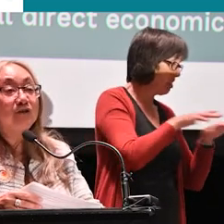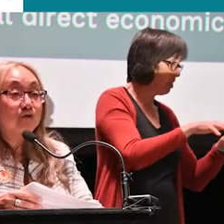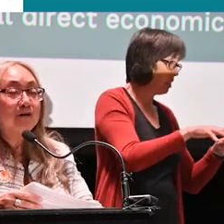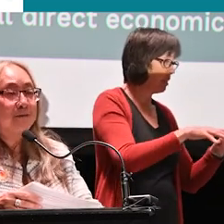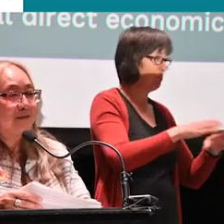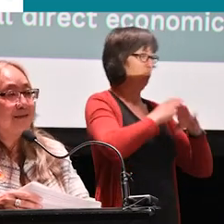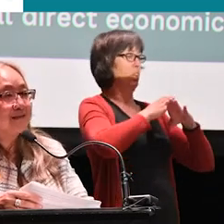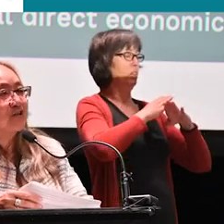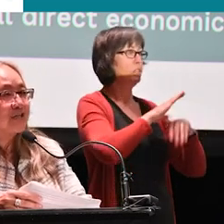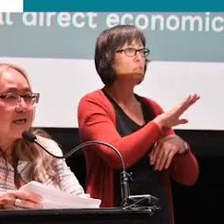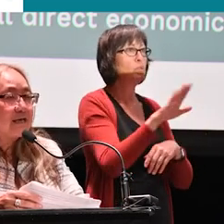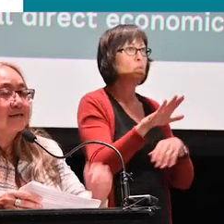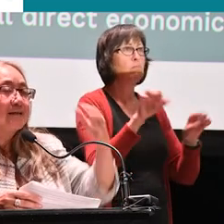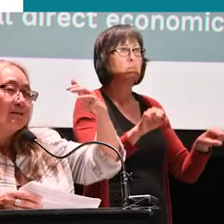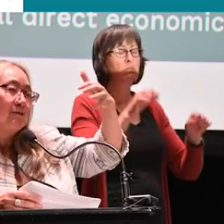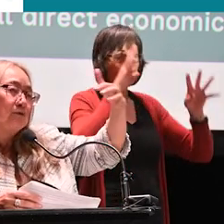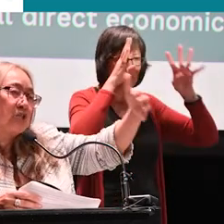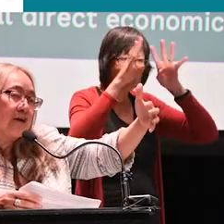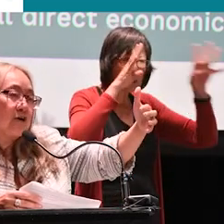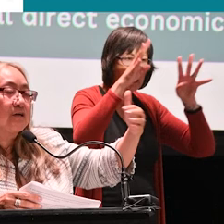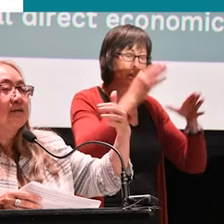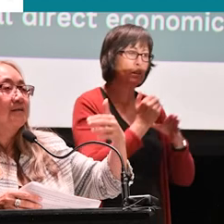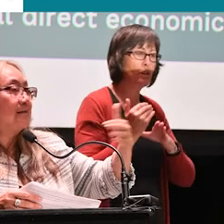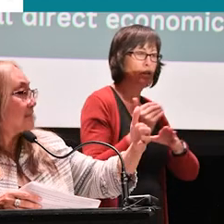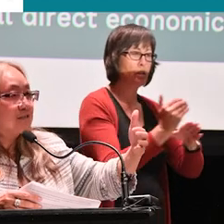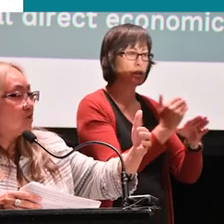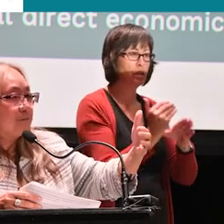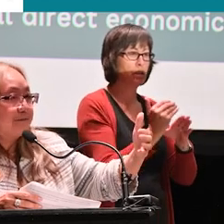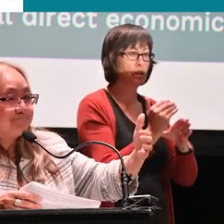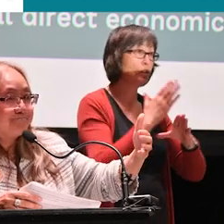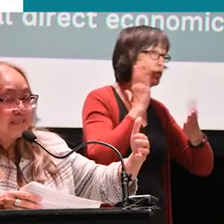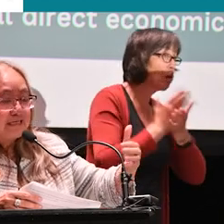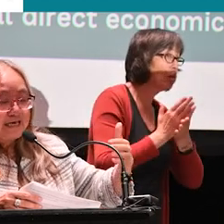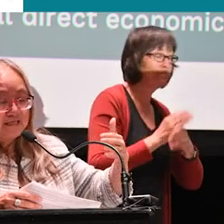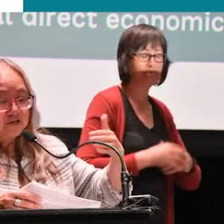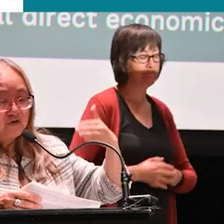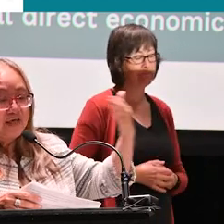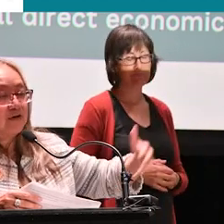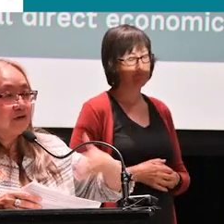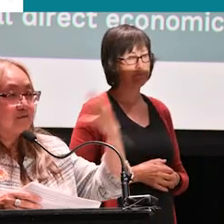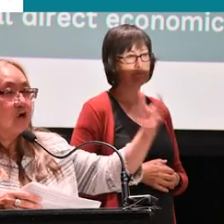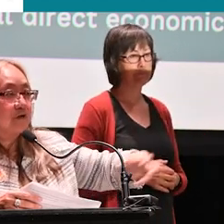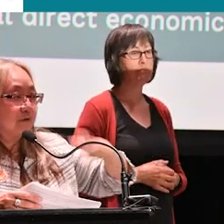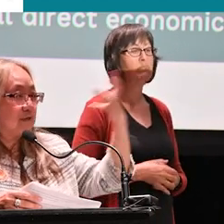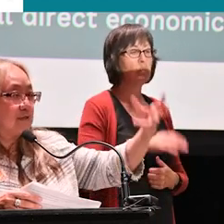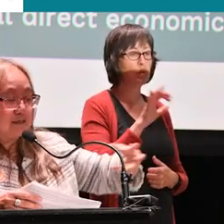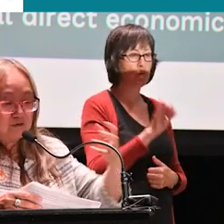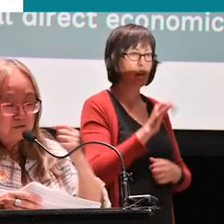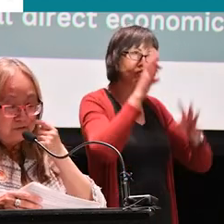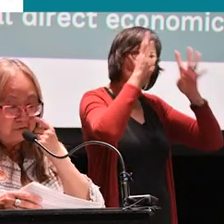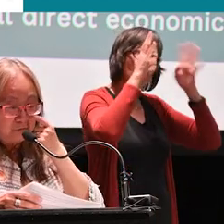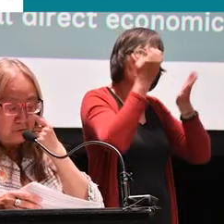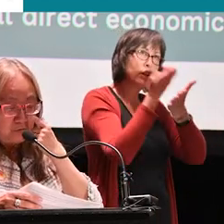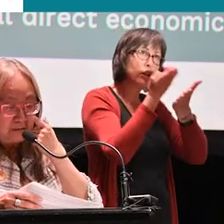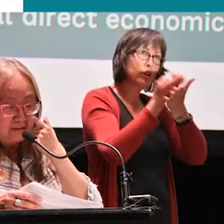ability to create, to share, didn't stop it. And so that creative economy continues